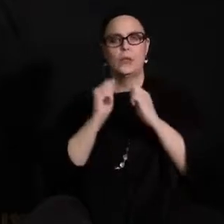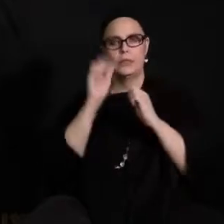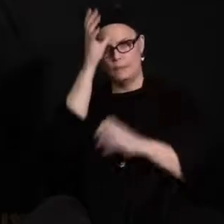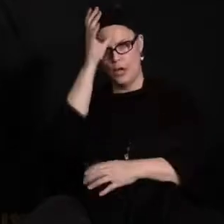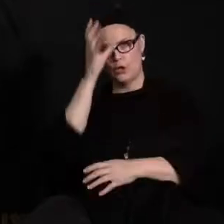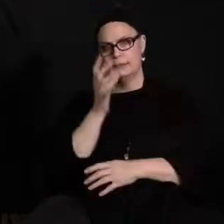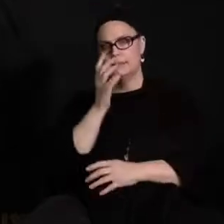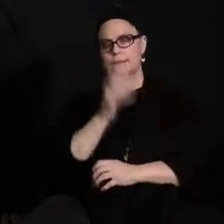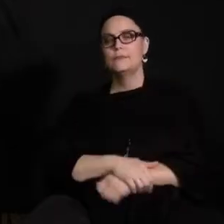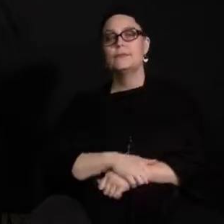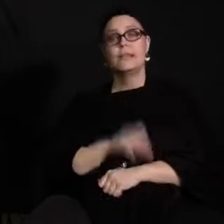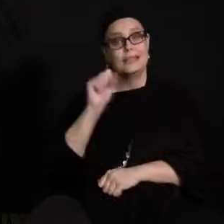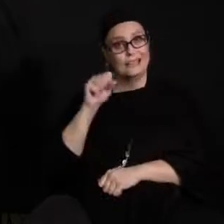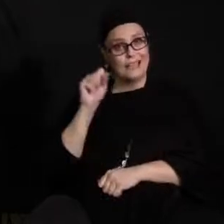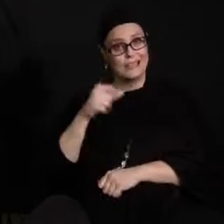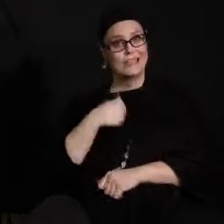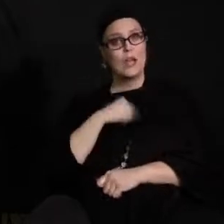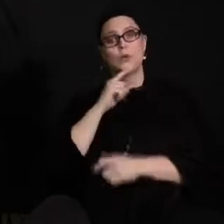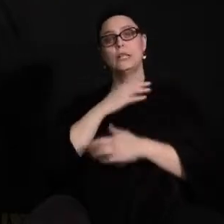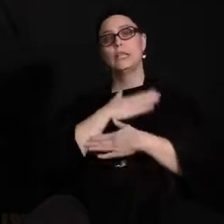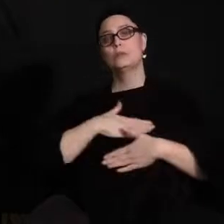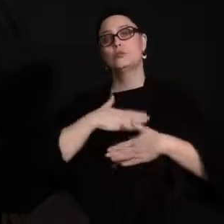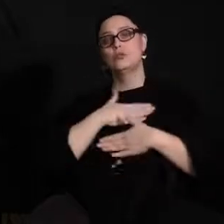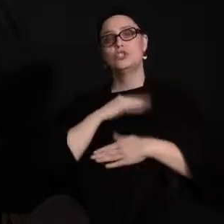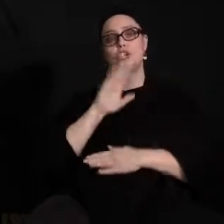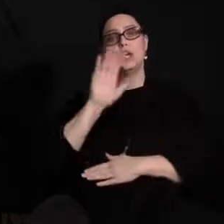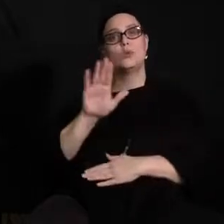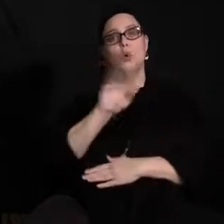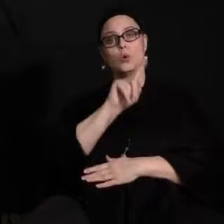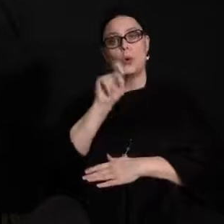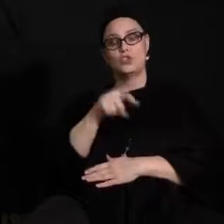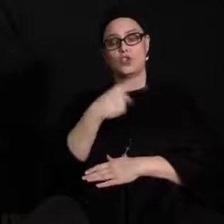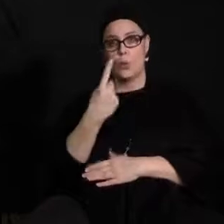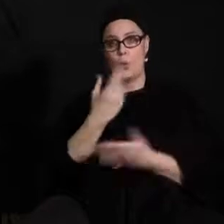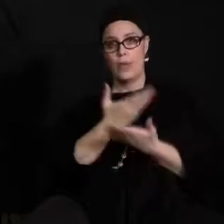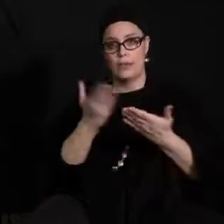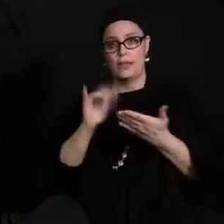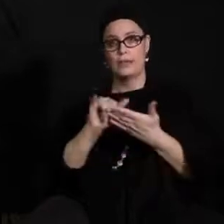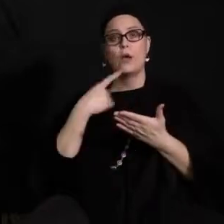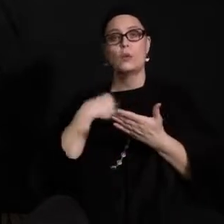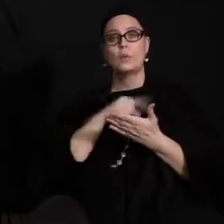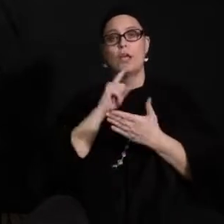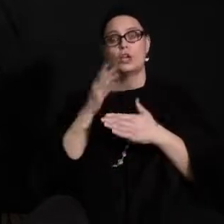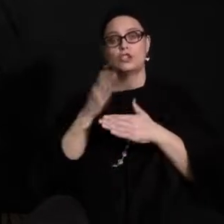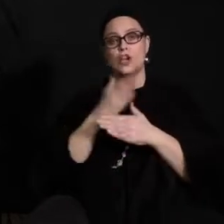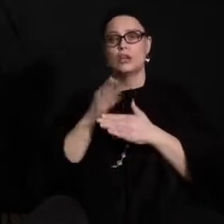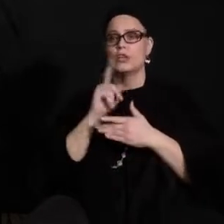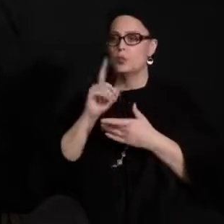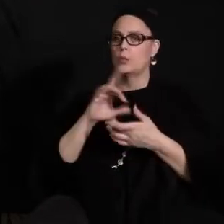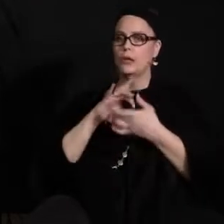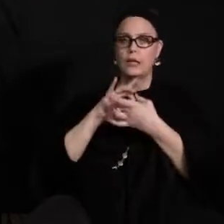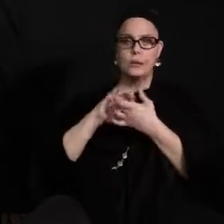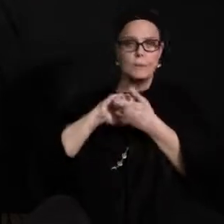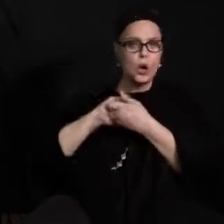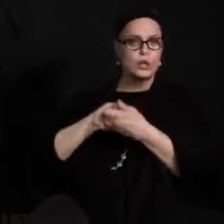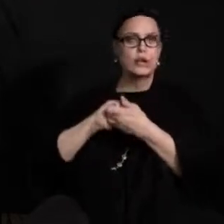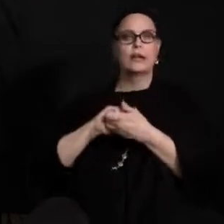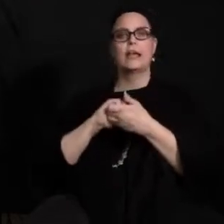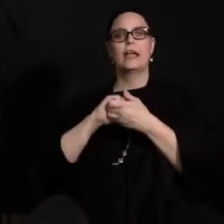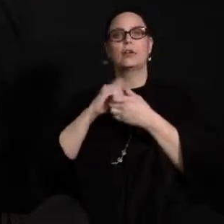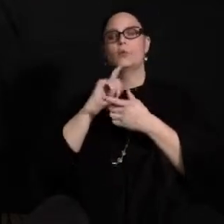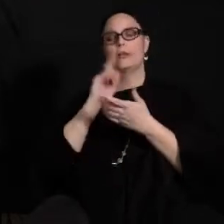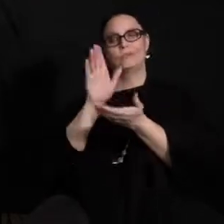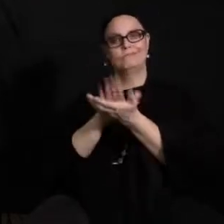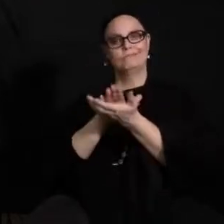Yeah, Ms. Clark, appreciate the question. One of the things I'd share is we've been really partnering, and a big shout out to our communications